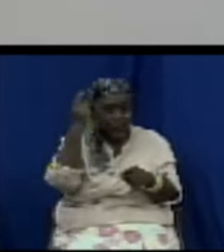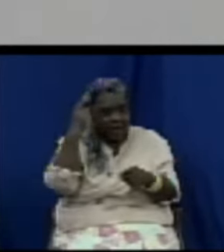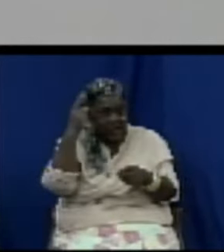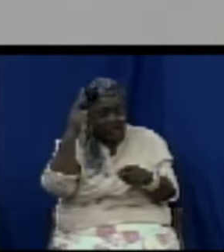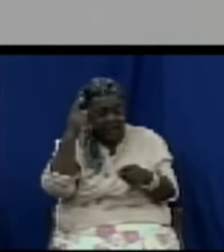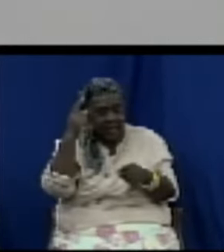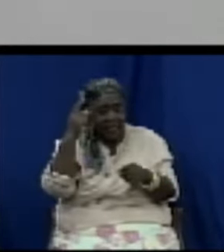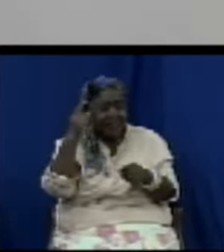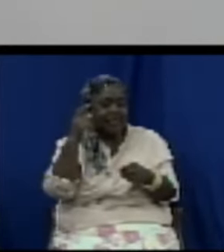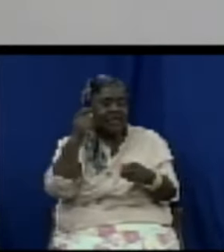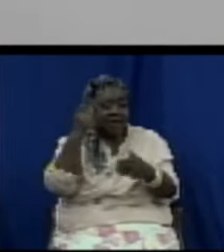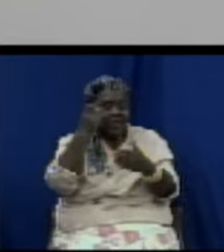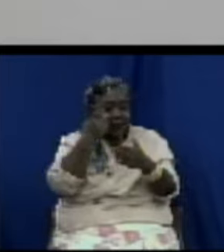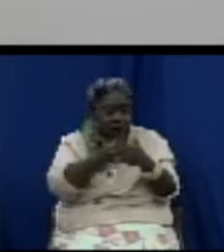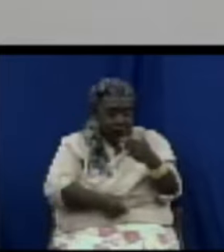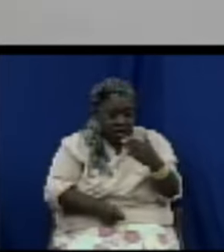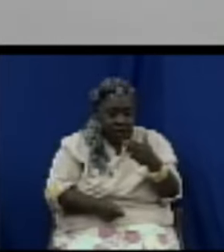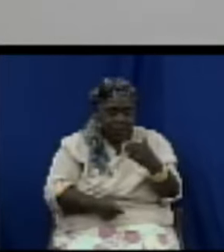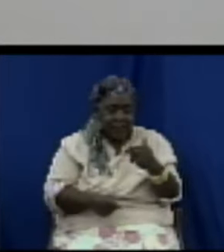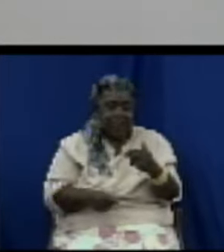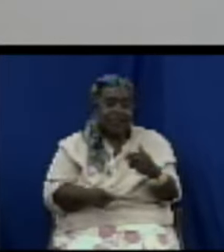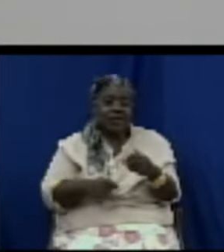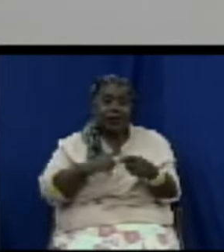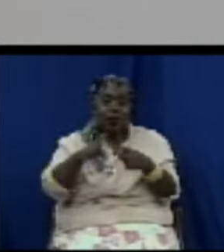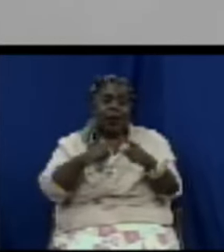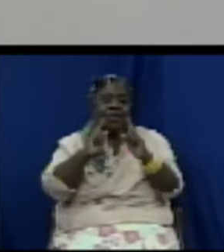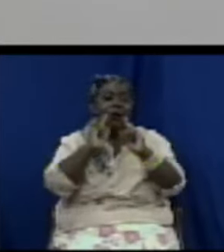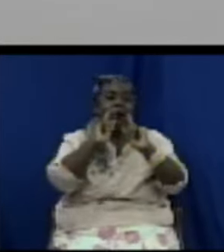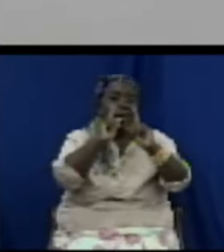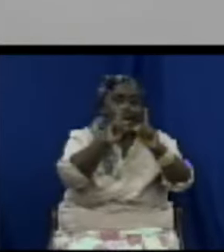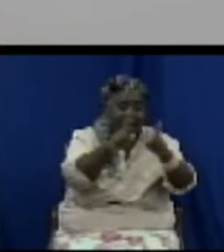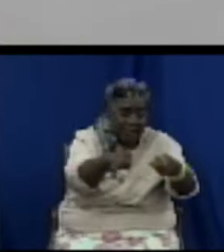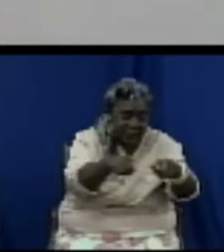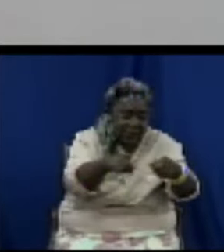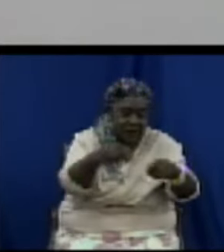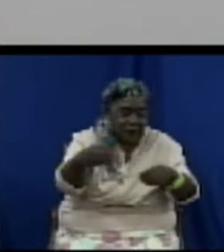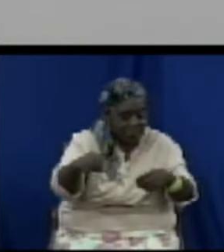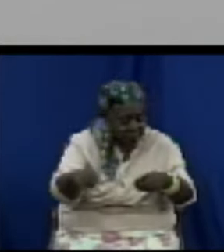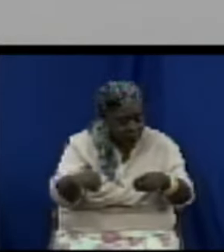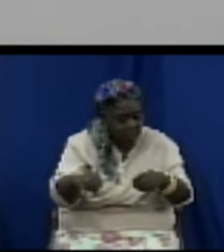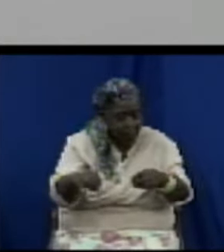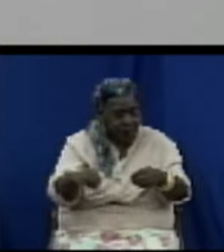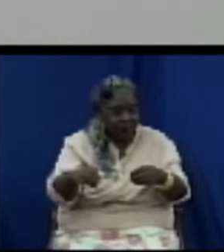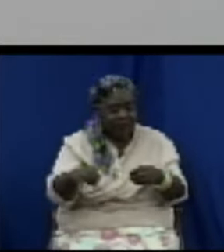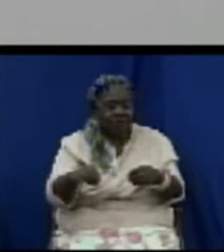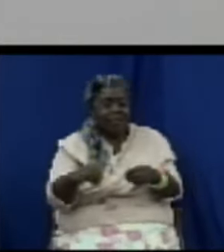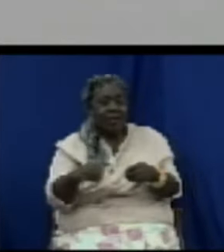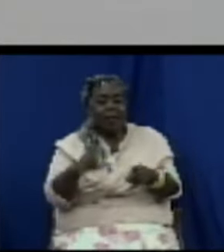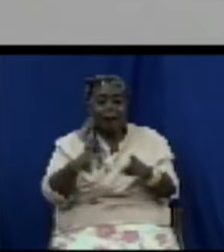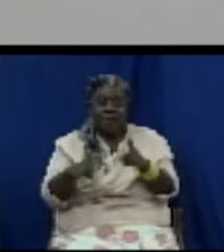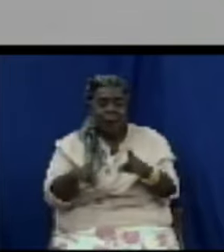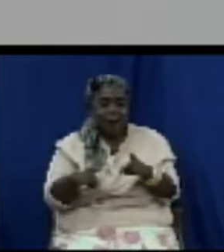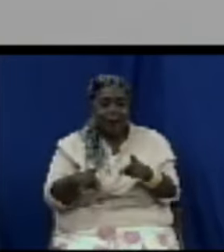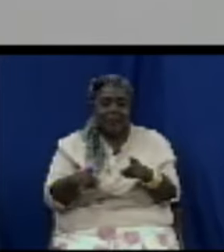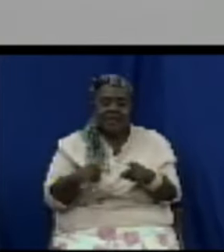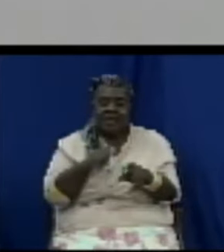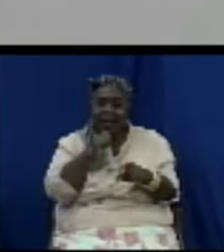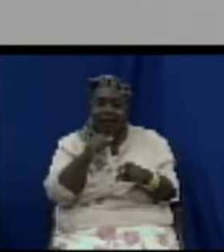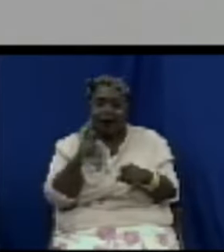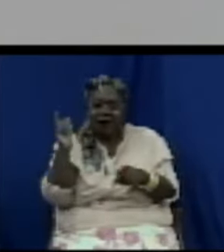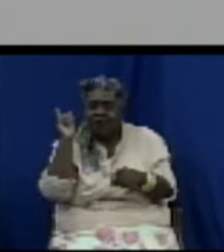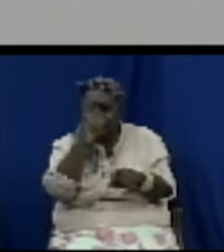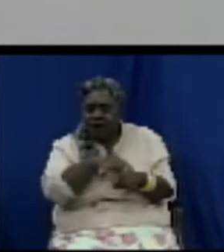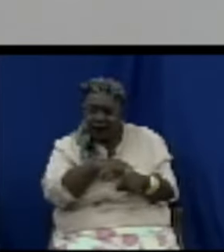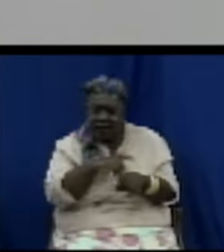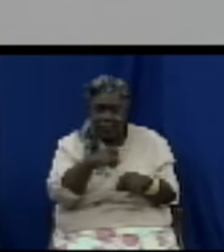confident that when you step into a store no one is hustling you no one is selling you expired goods no one is selling you